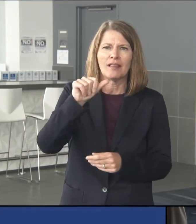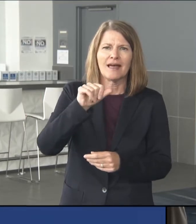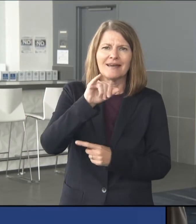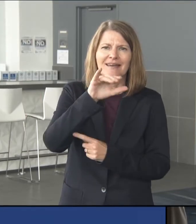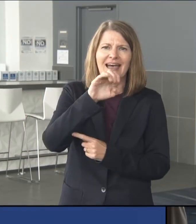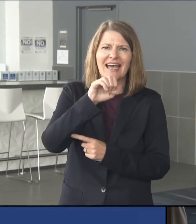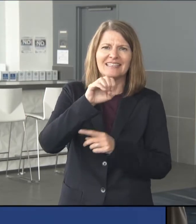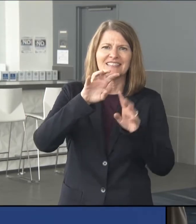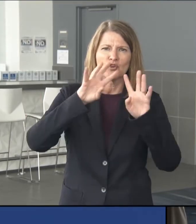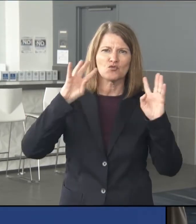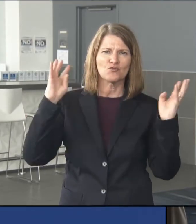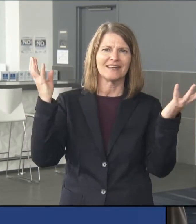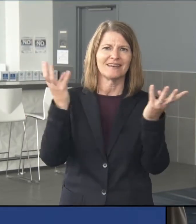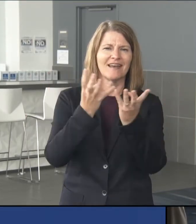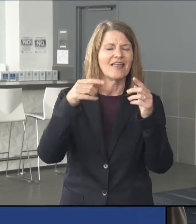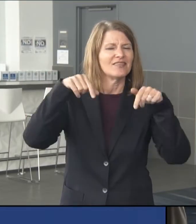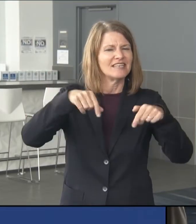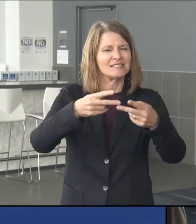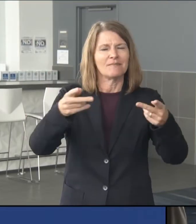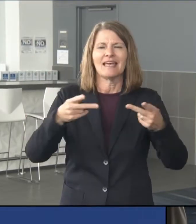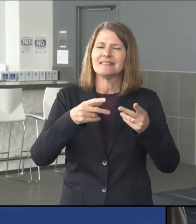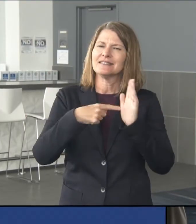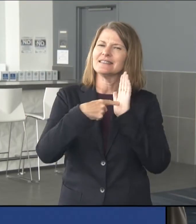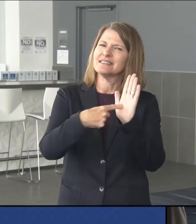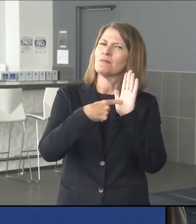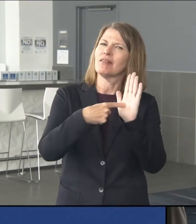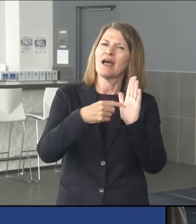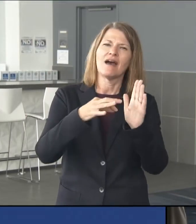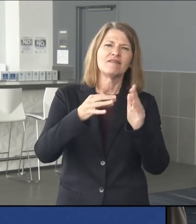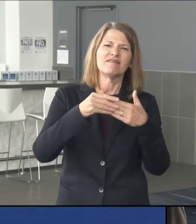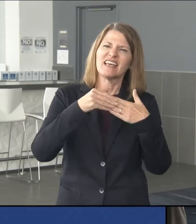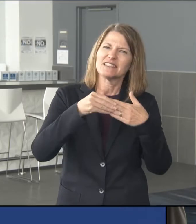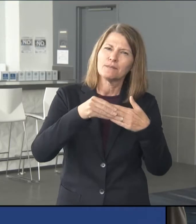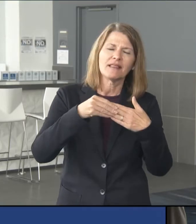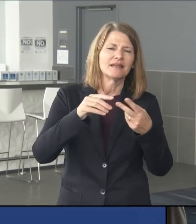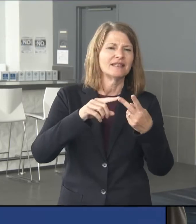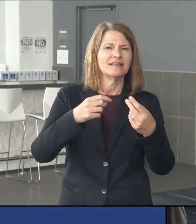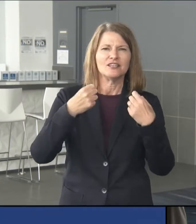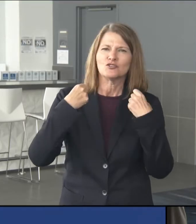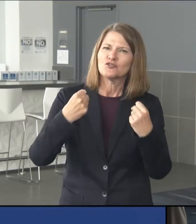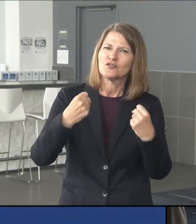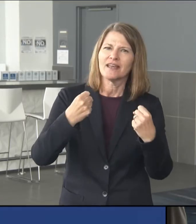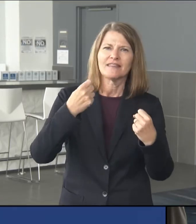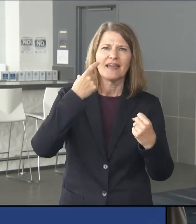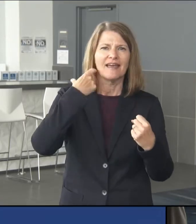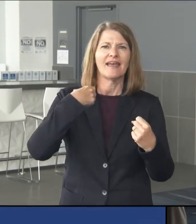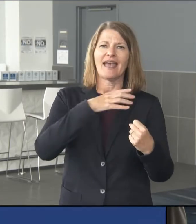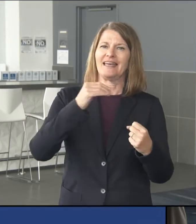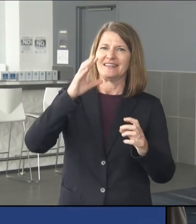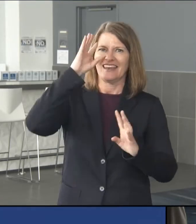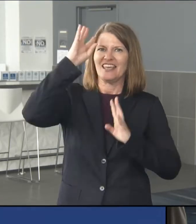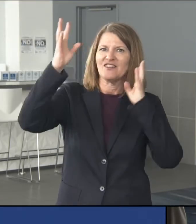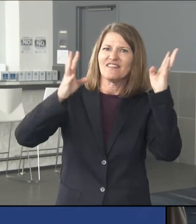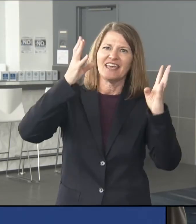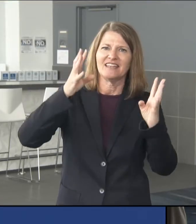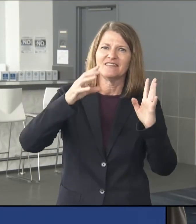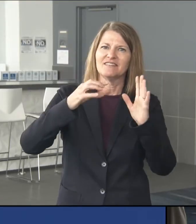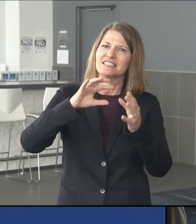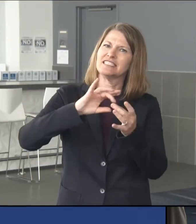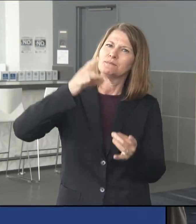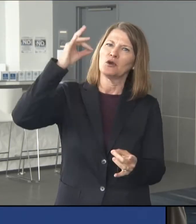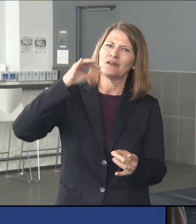is a symbol of flexibility and strength and the innovative spirit of our community.